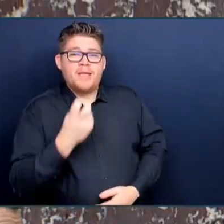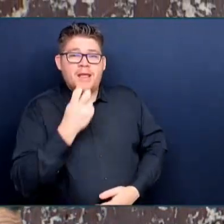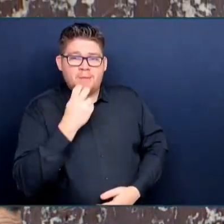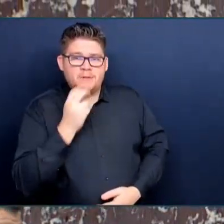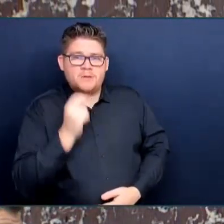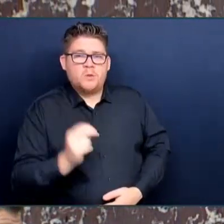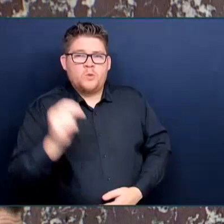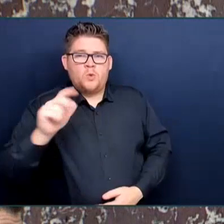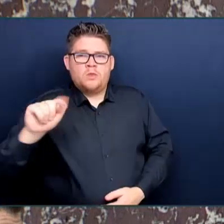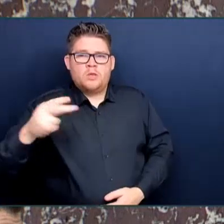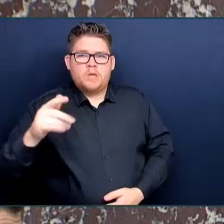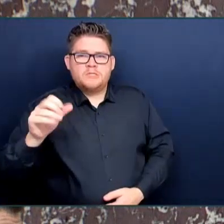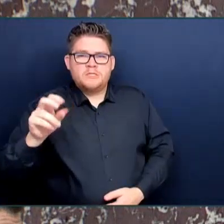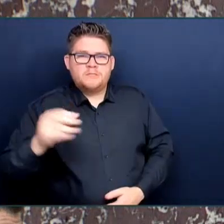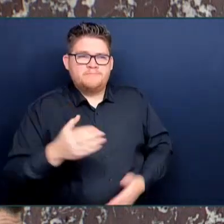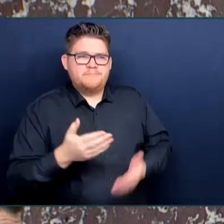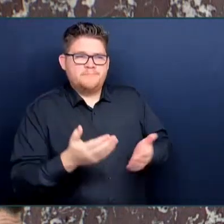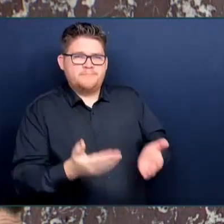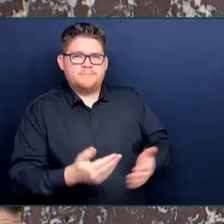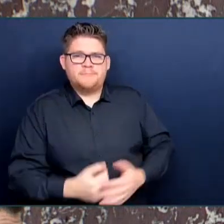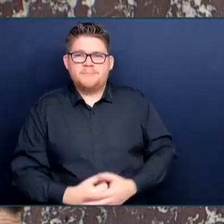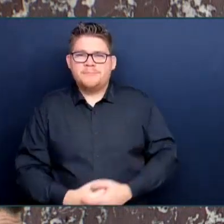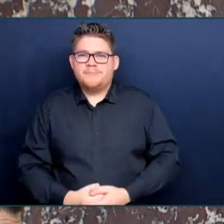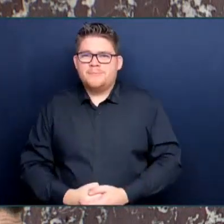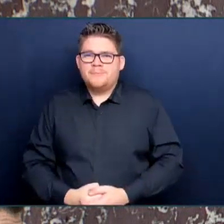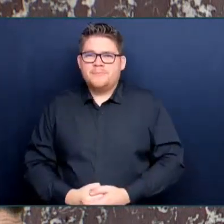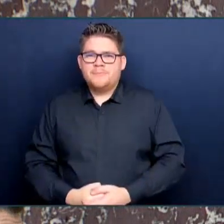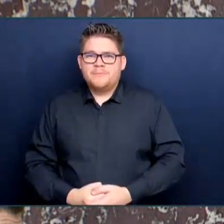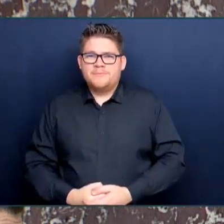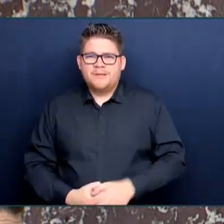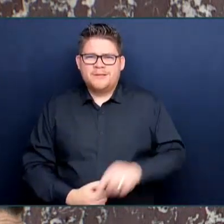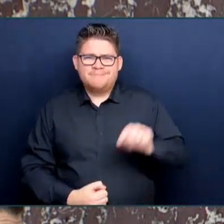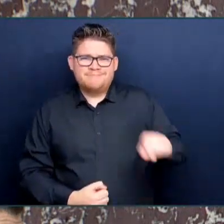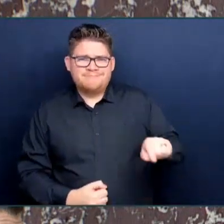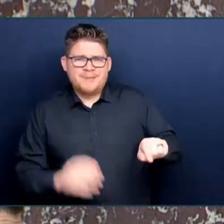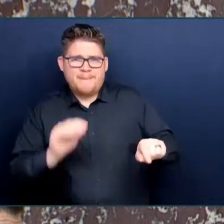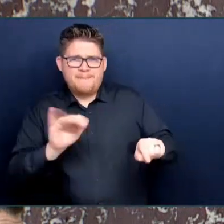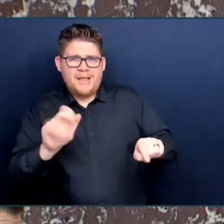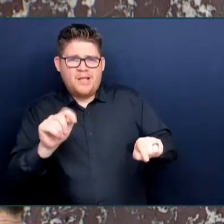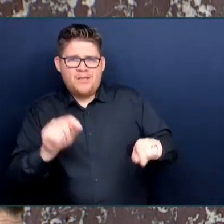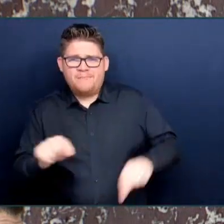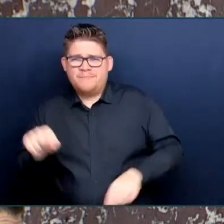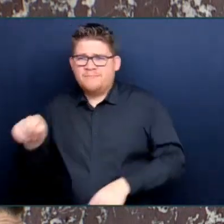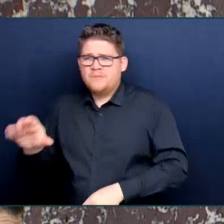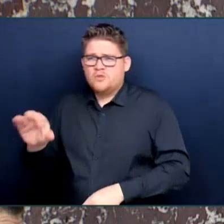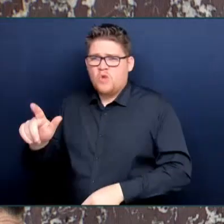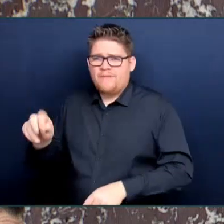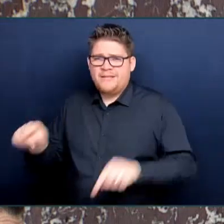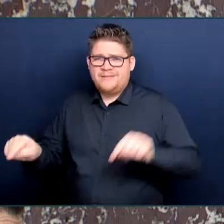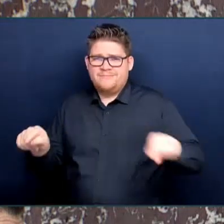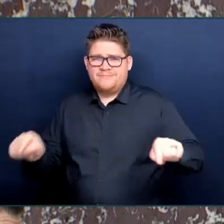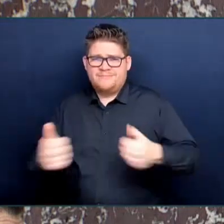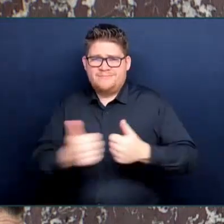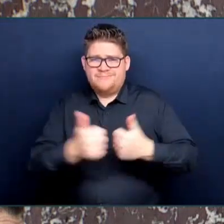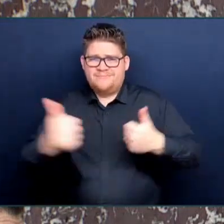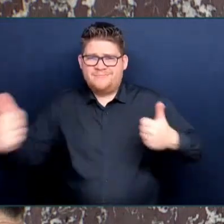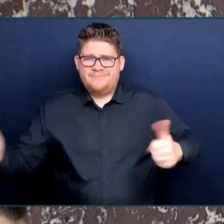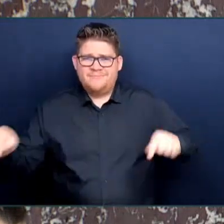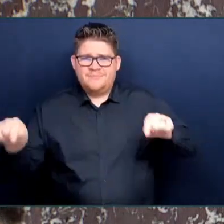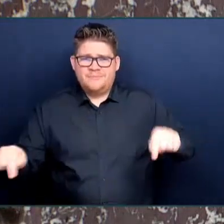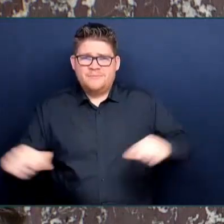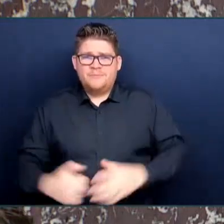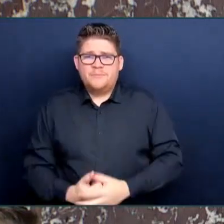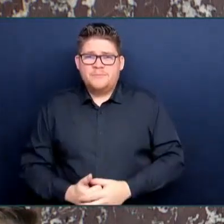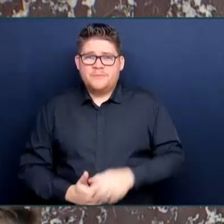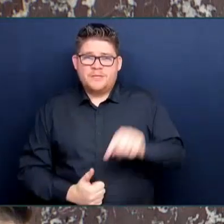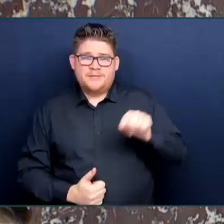merit. And what merit needs, the support they need from this government, they need timber sales, and they actually need permits so they can access